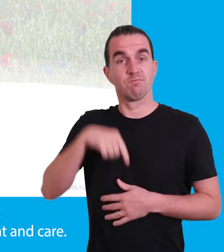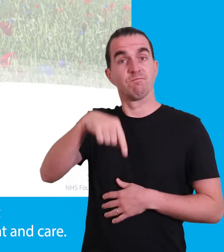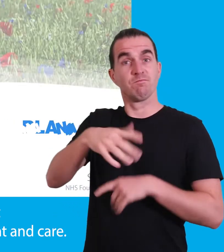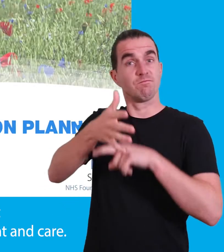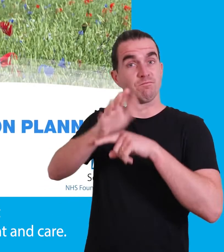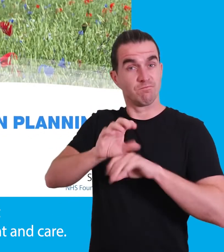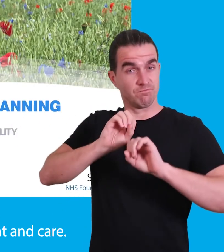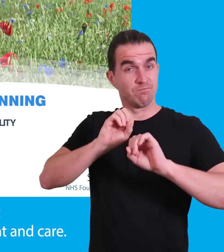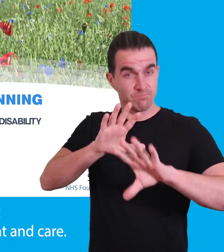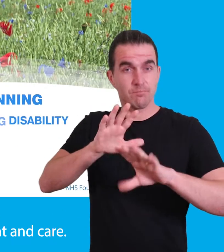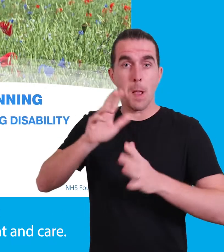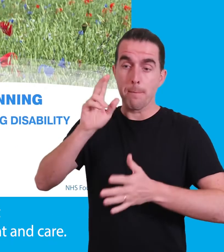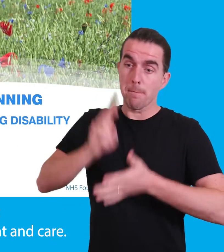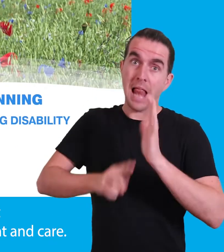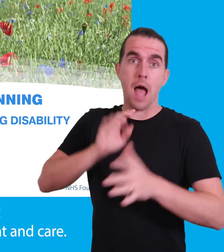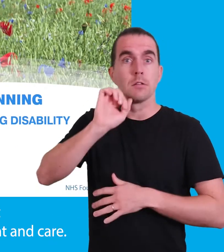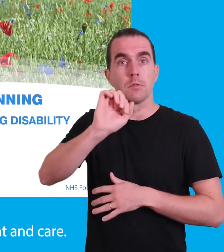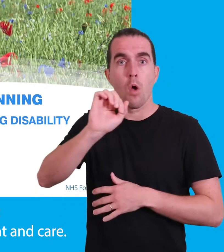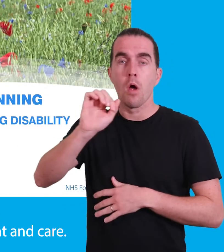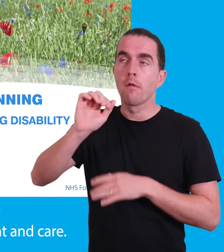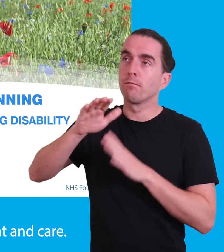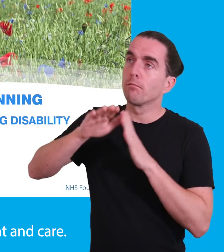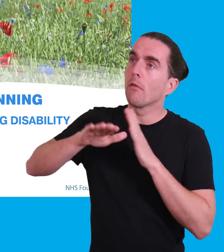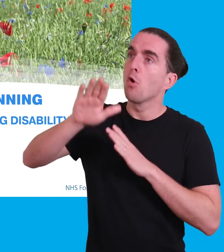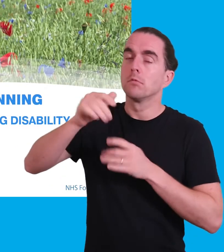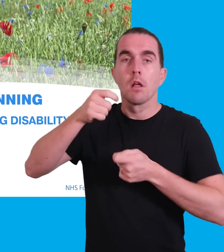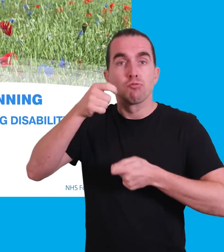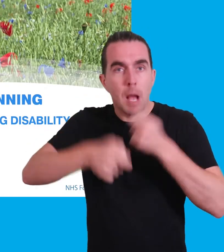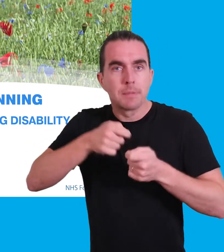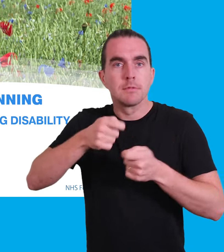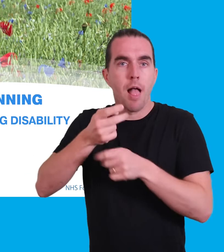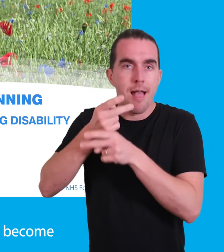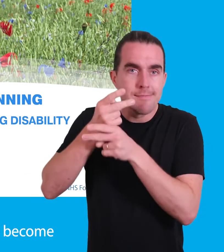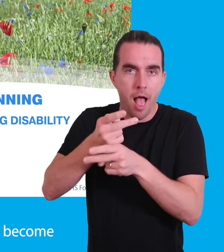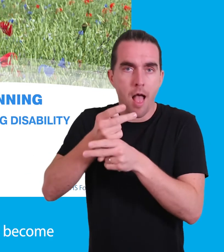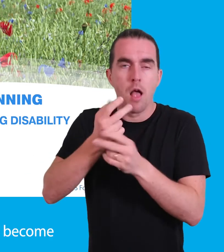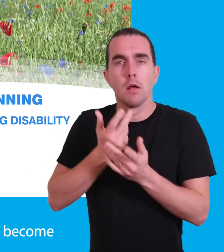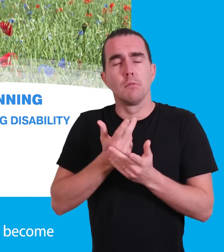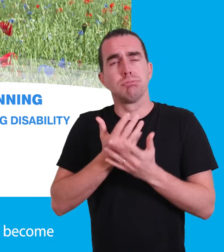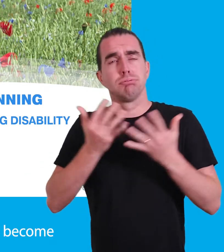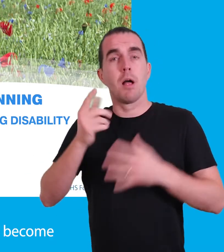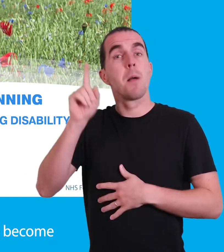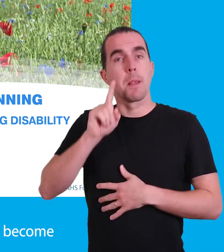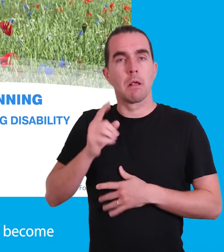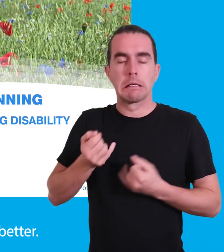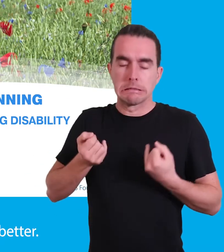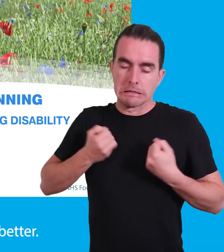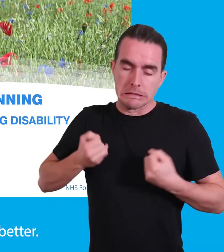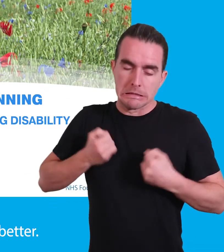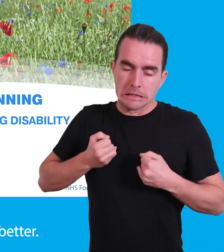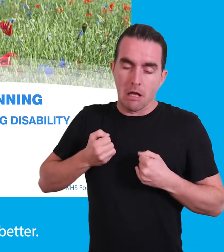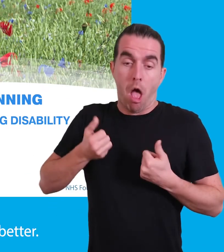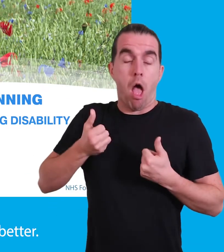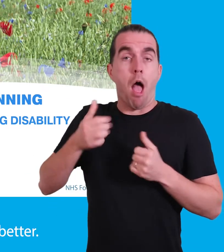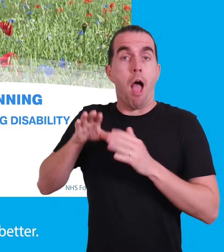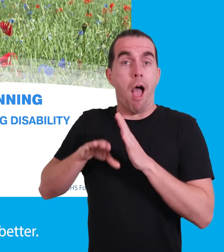This film is all about planning your future treatment and care. In many cases, when people become very